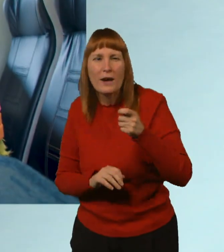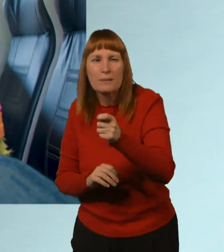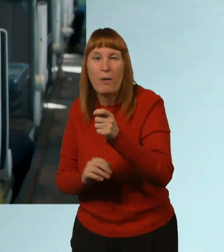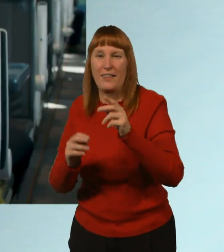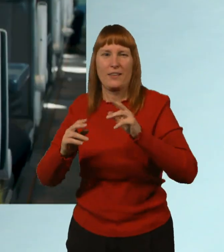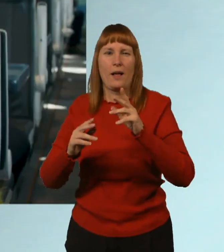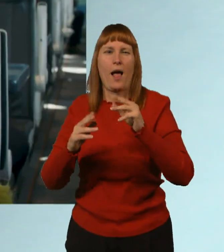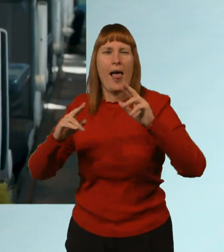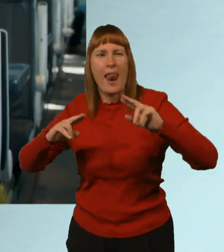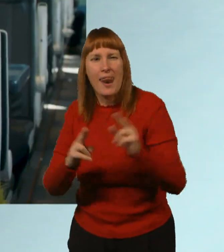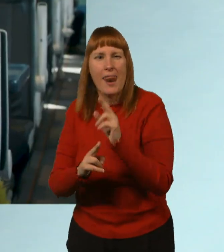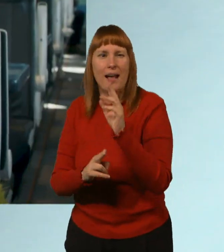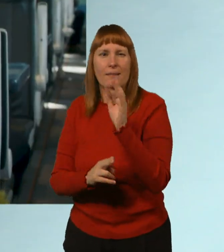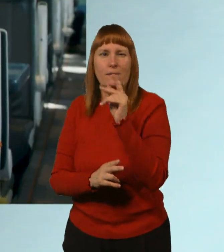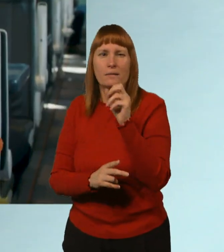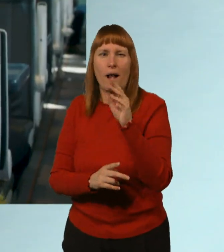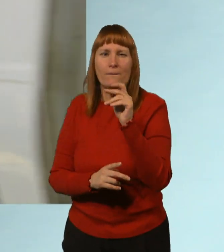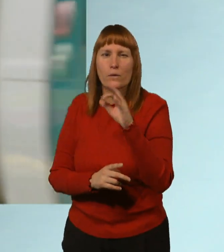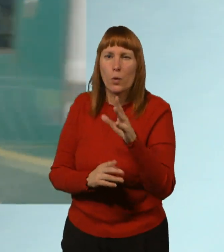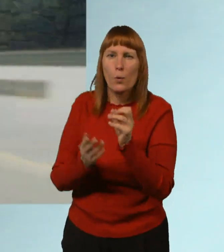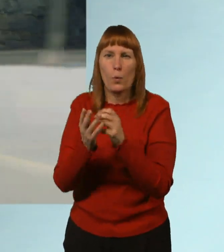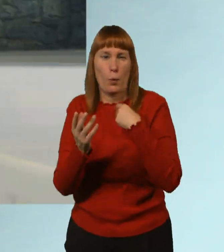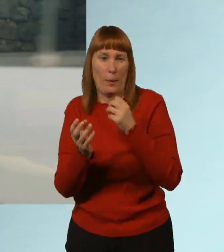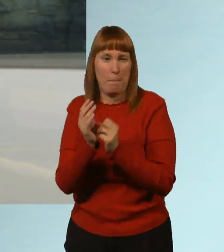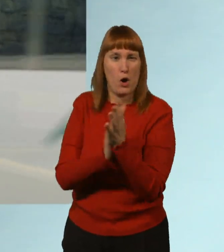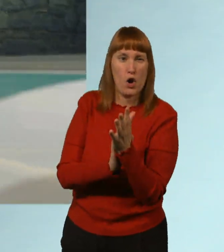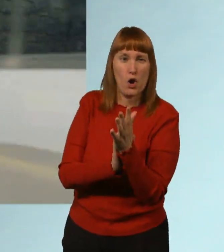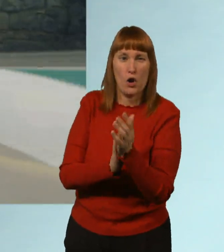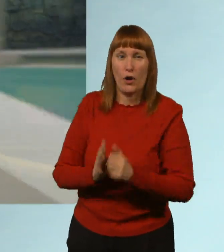we burn. So trains really can help! Ha-ha! Exactly!